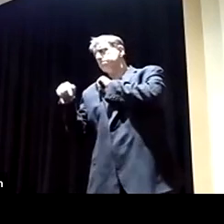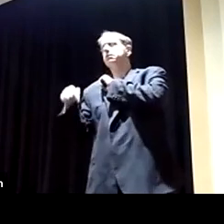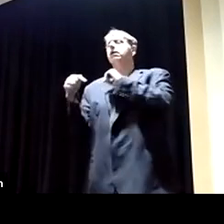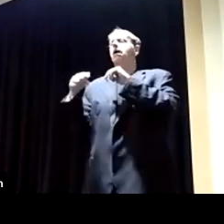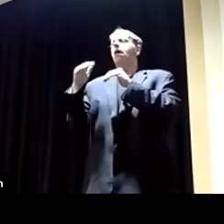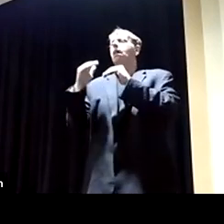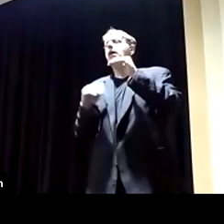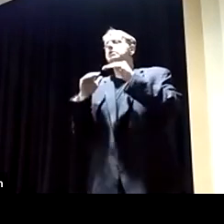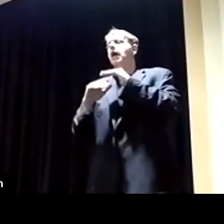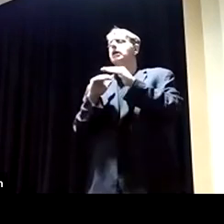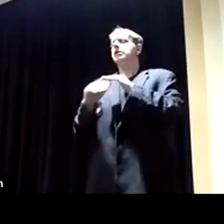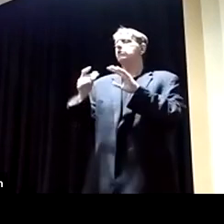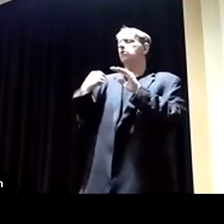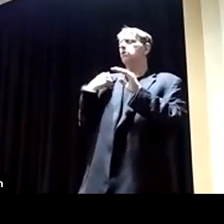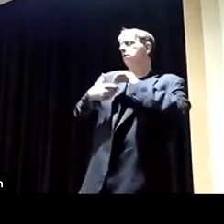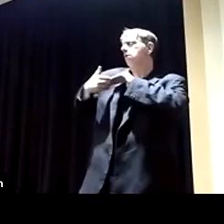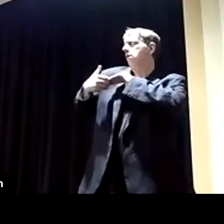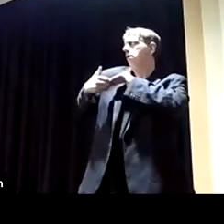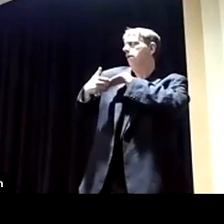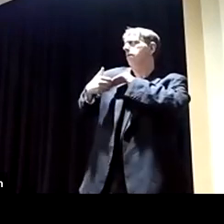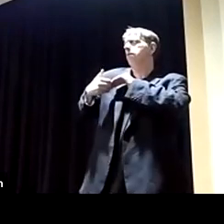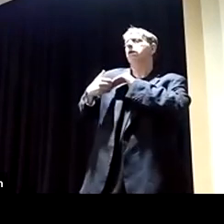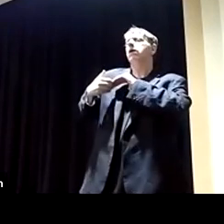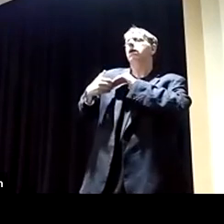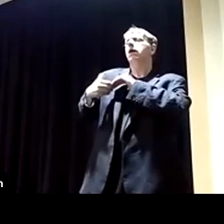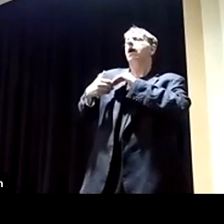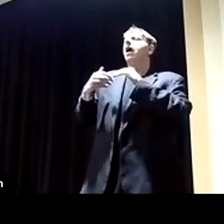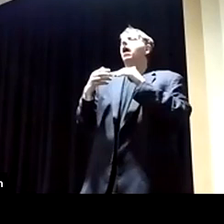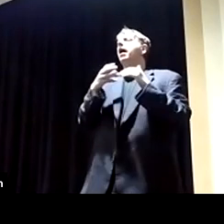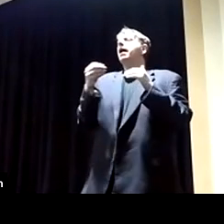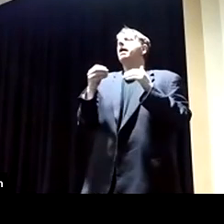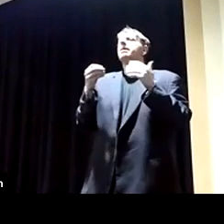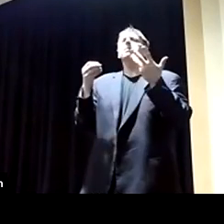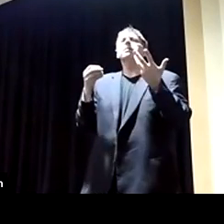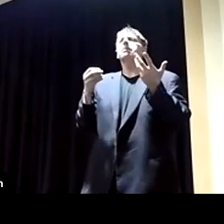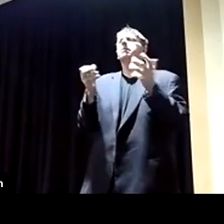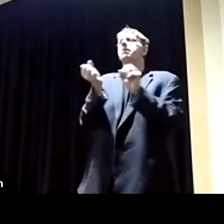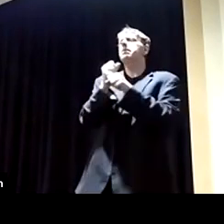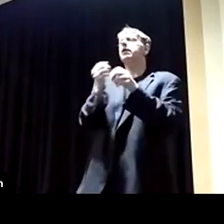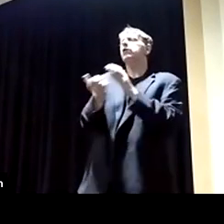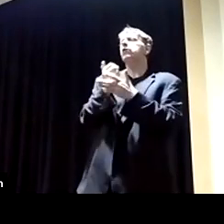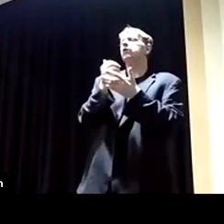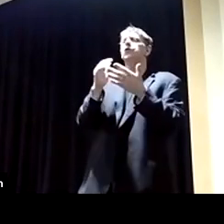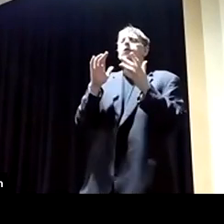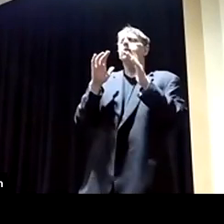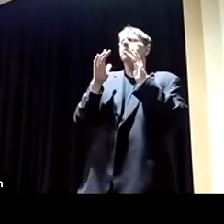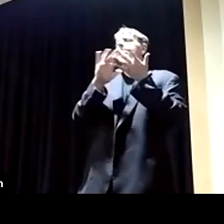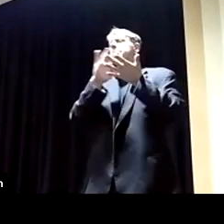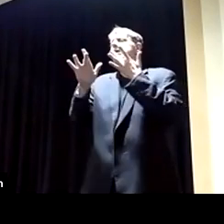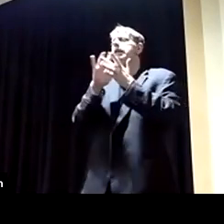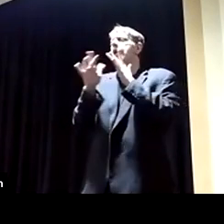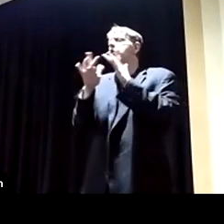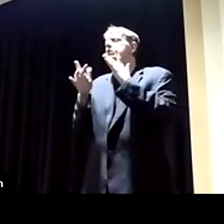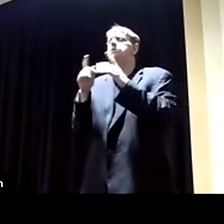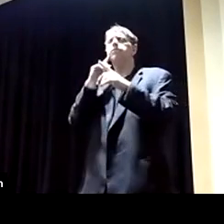partner with them economically through this sale and make new connections a way to get up here. I mean the whole thing